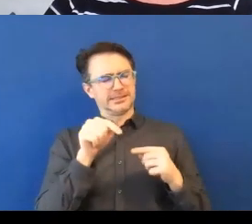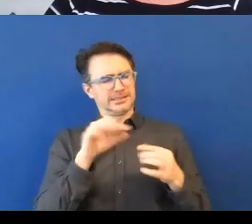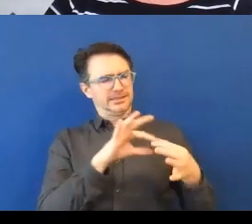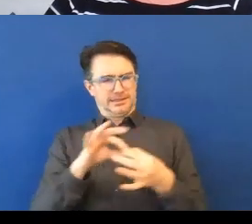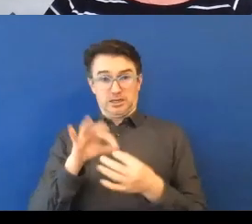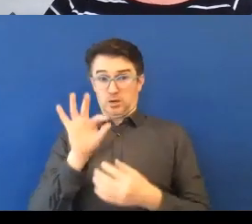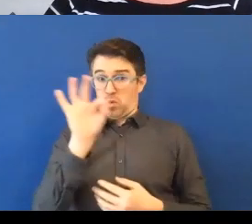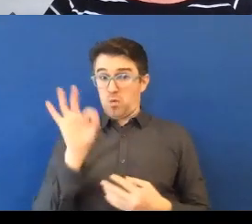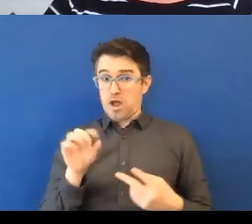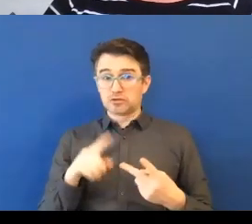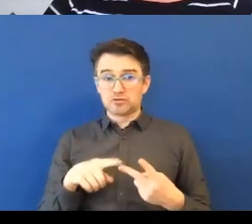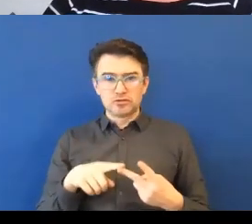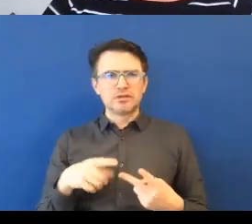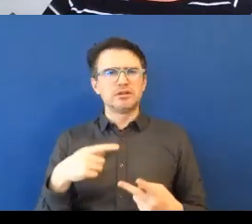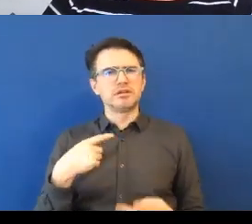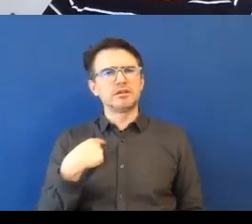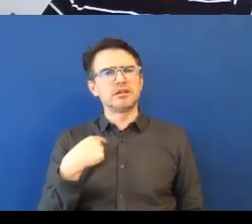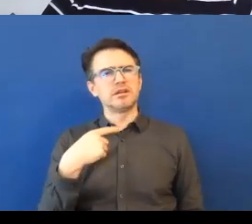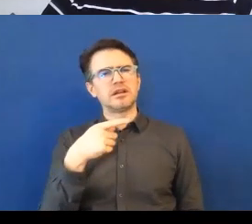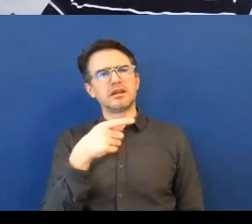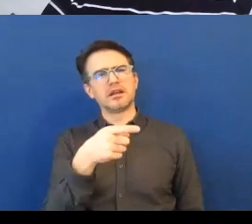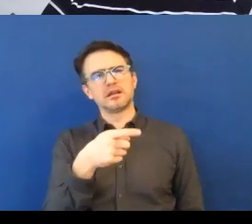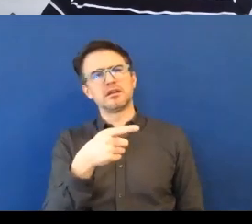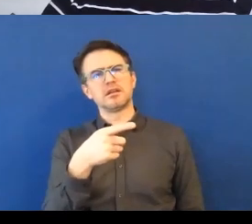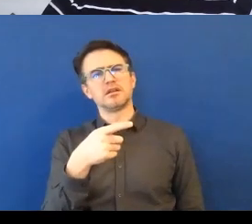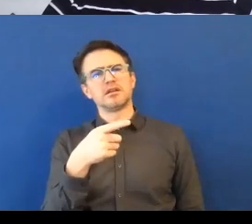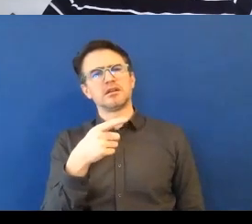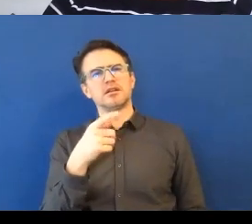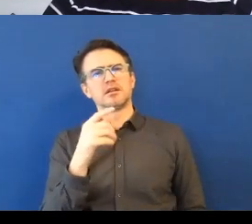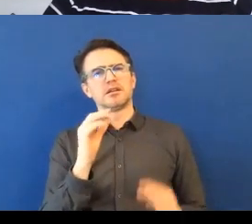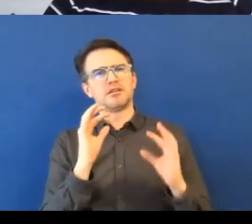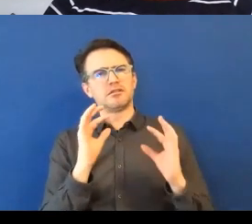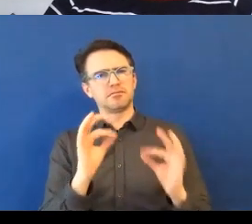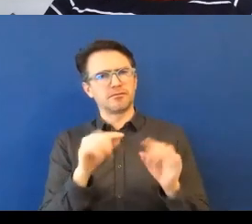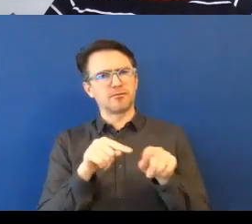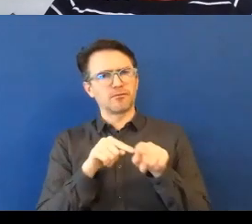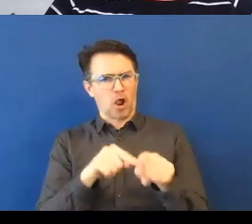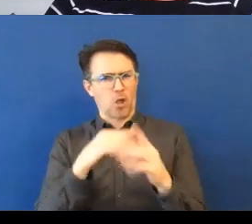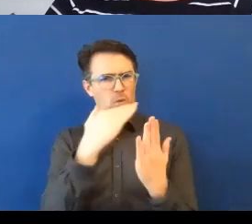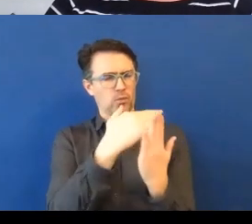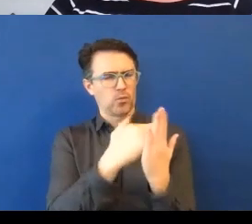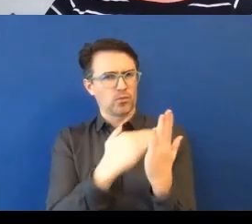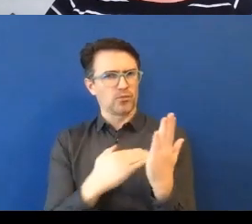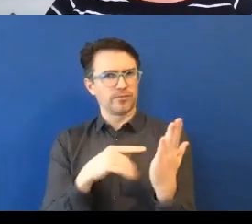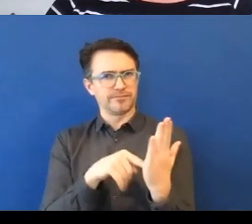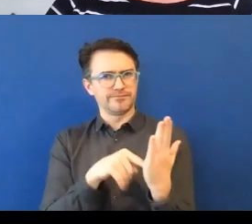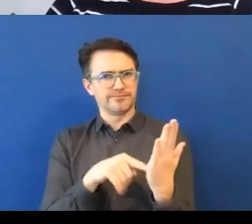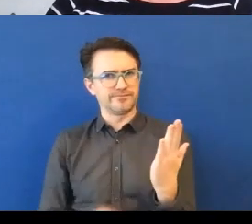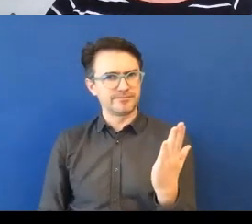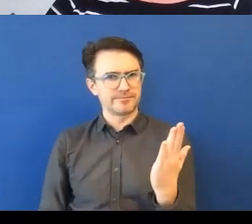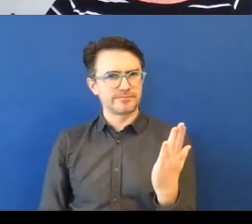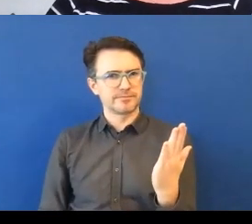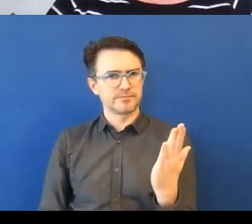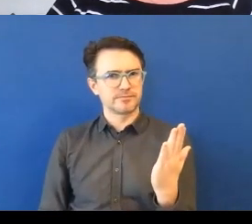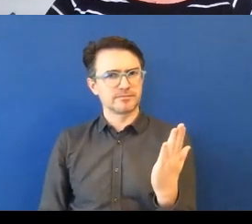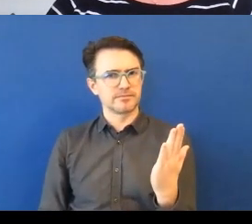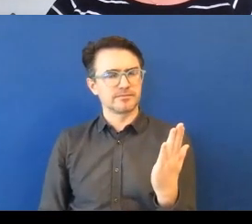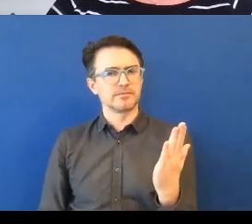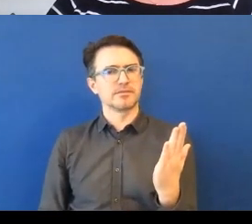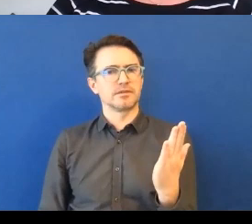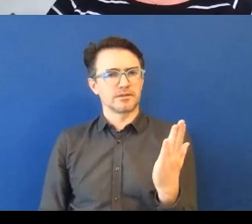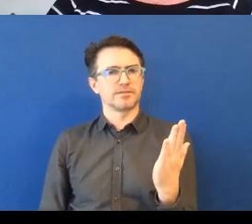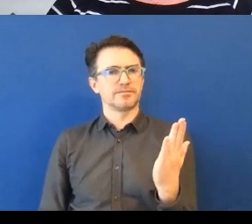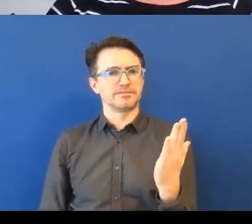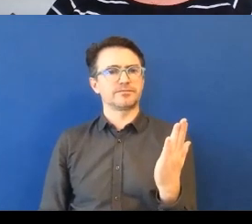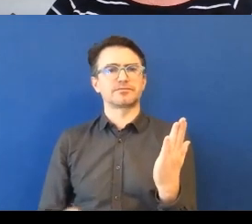My next question is to you, Nancy. There are a number of examples of autism at work programs like